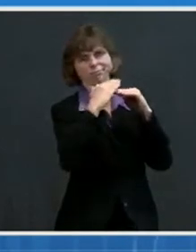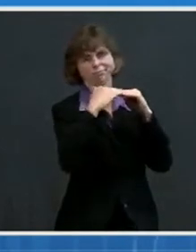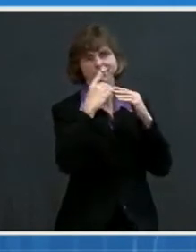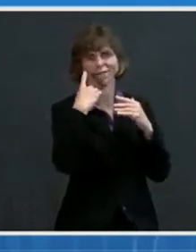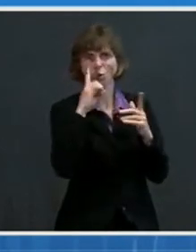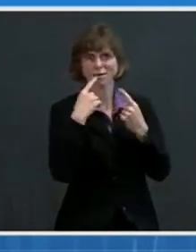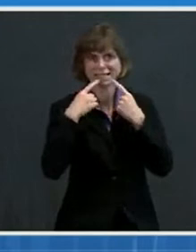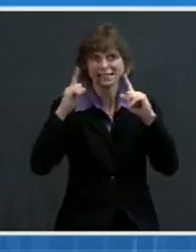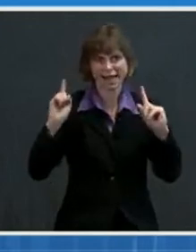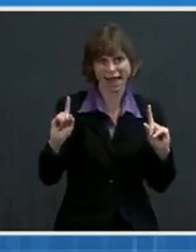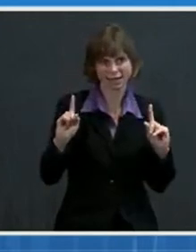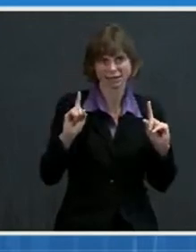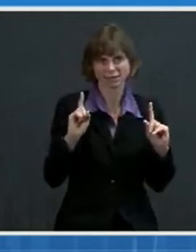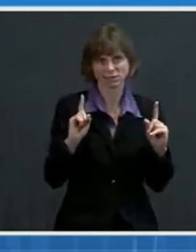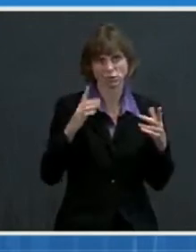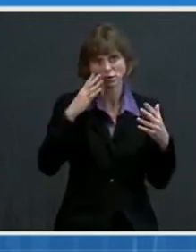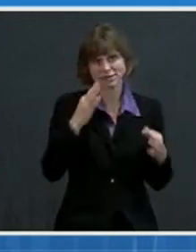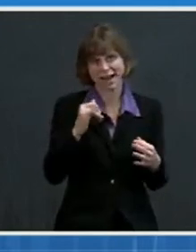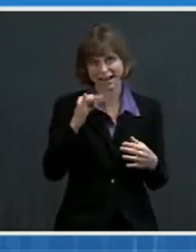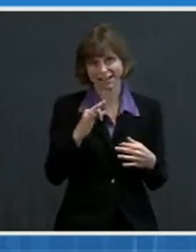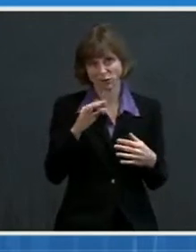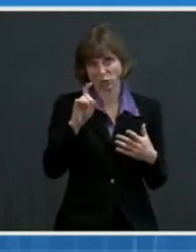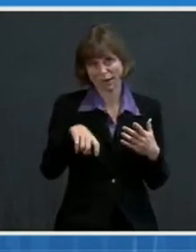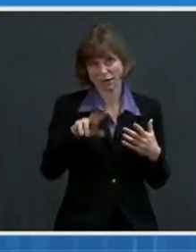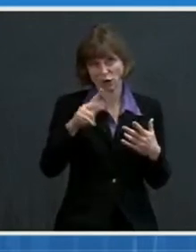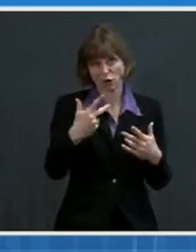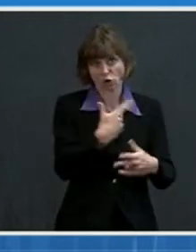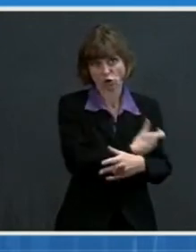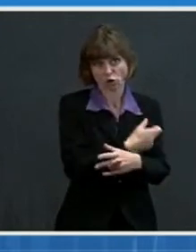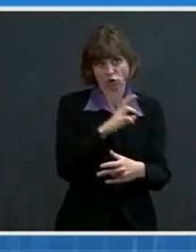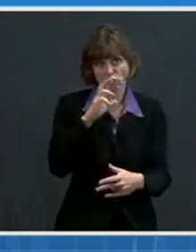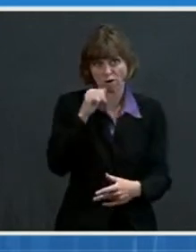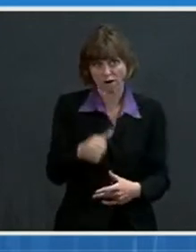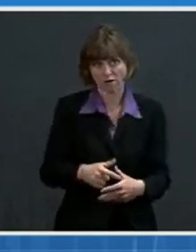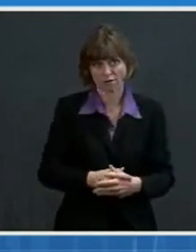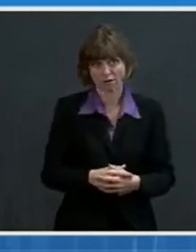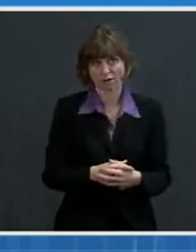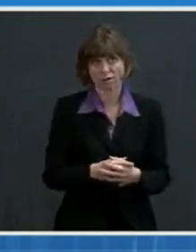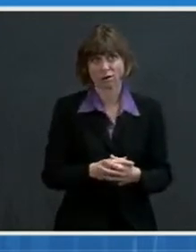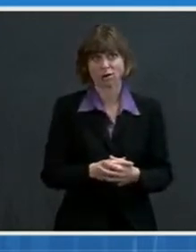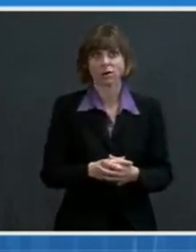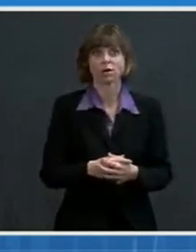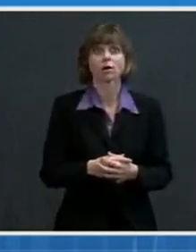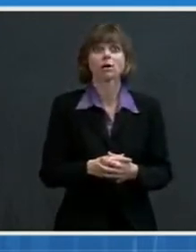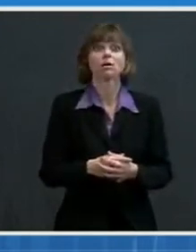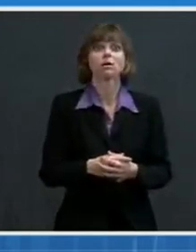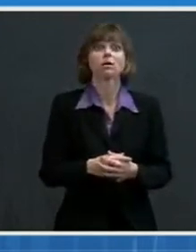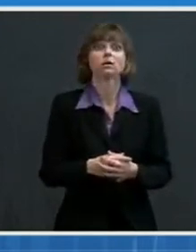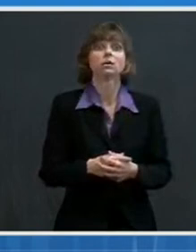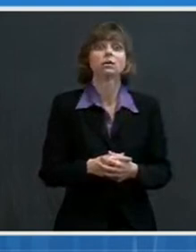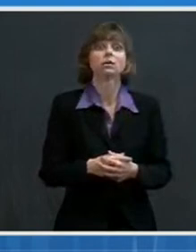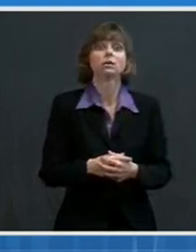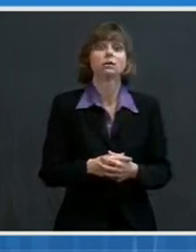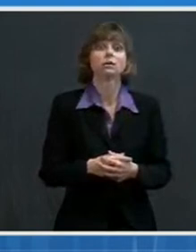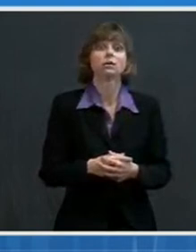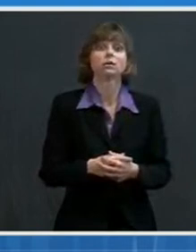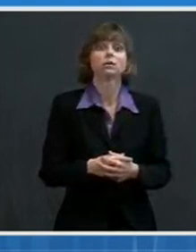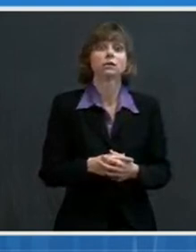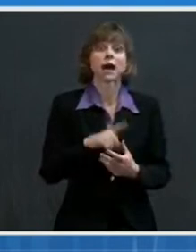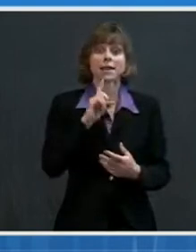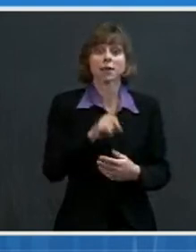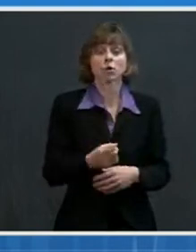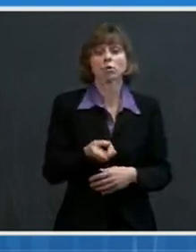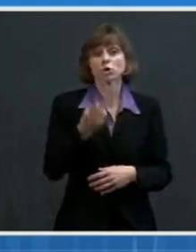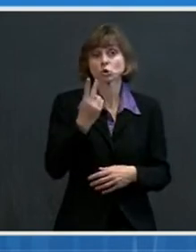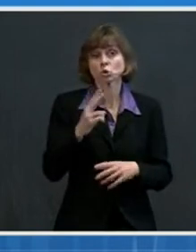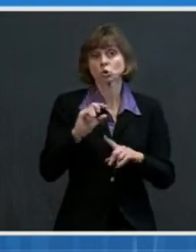uh, third dose might be necessary or not? Uh, Alice, there, there were two do do a two third dose scenario.